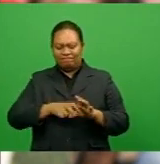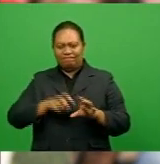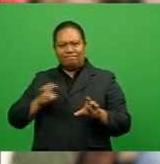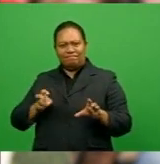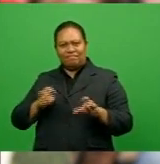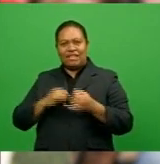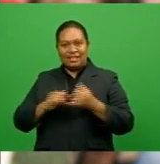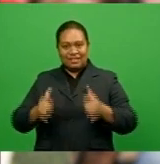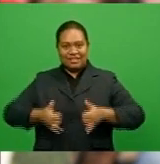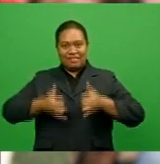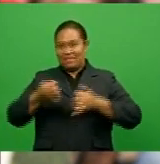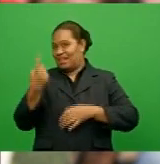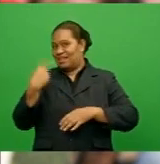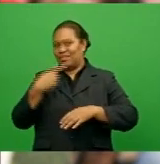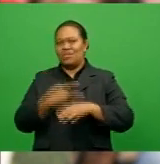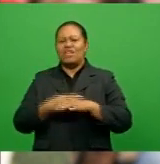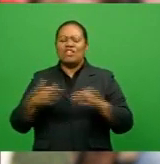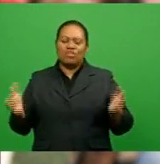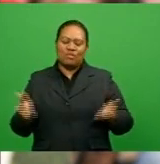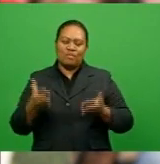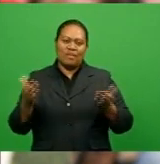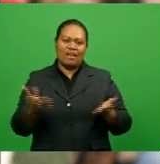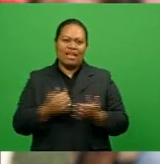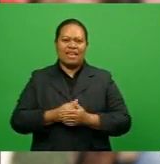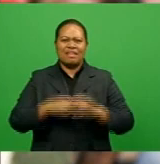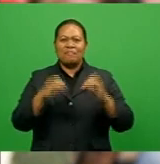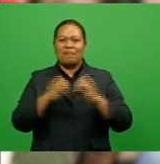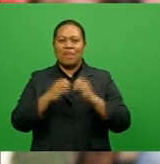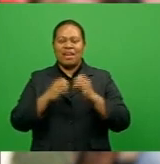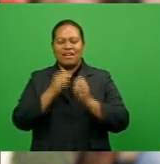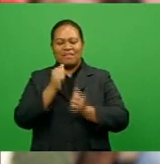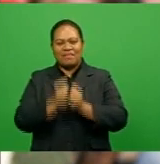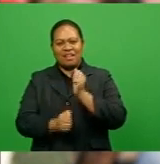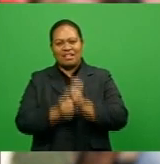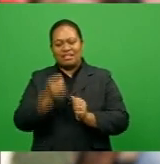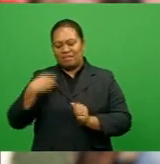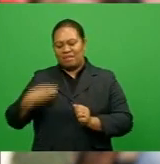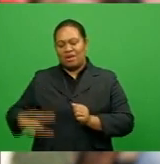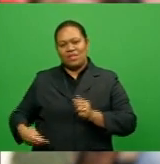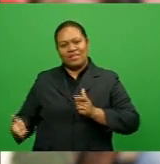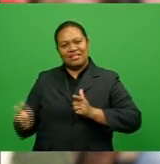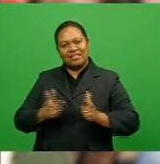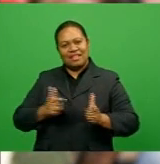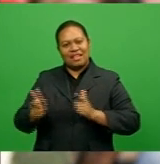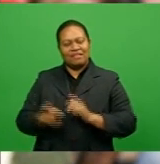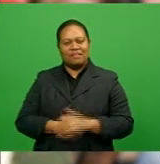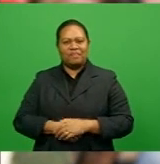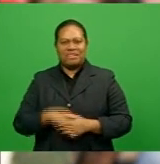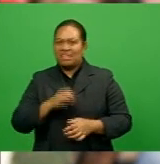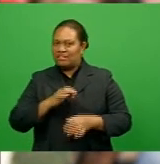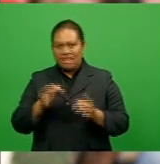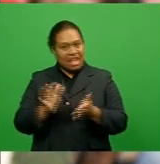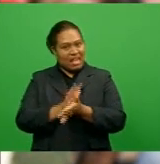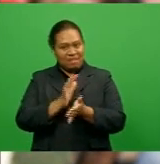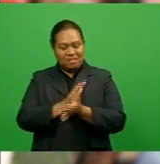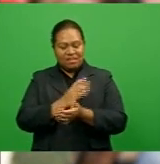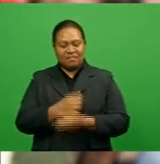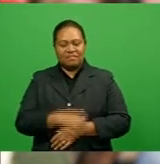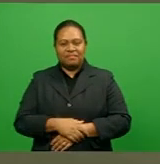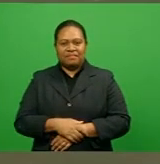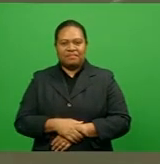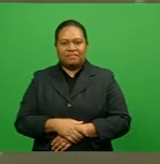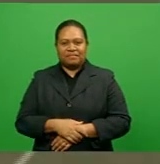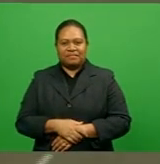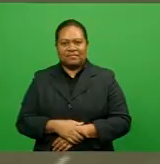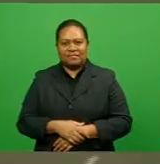competition last week to play with the FDS Barbarian Brothers at the Mara Sevens, and did not disappoint. Karlaini Tavi has more.